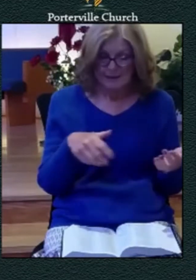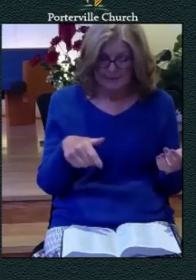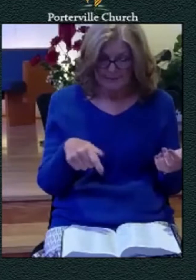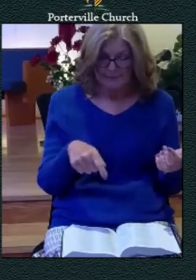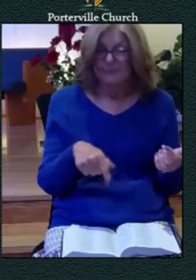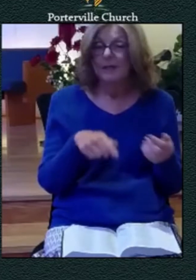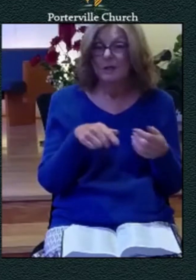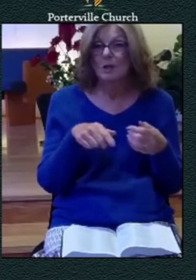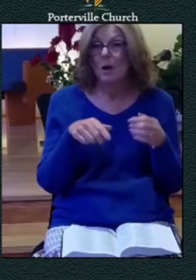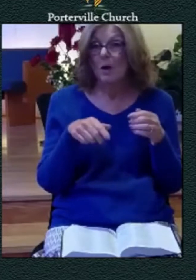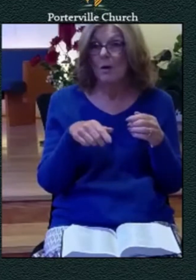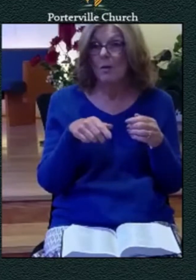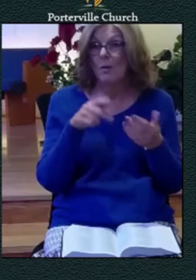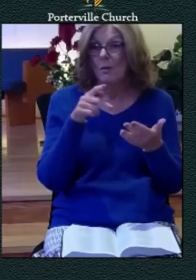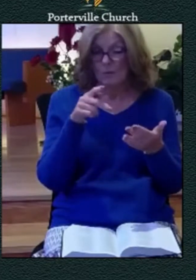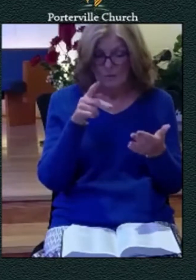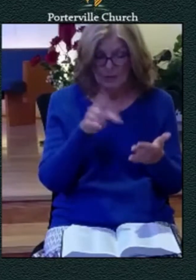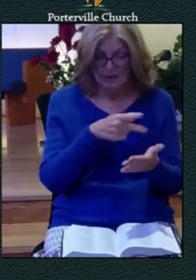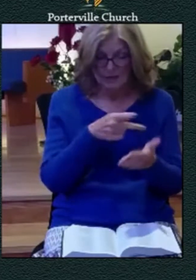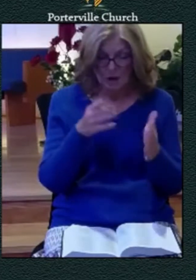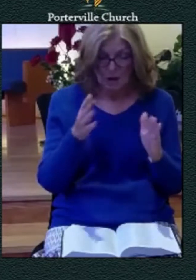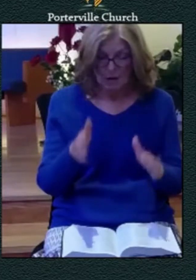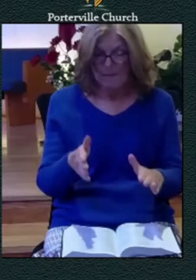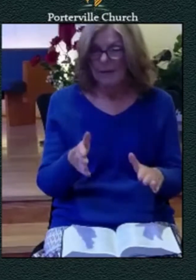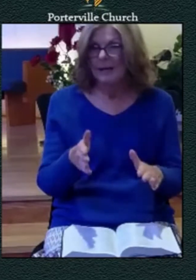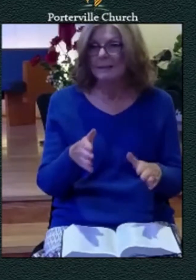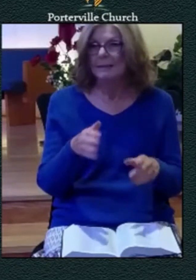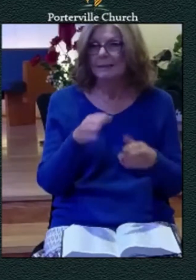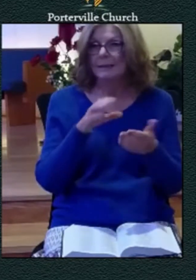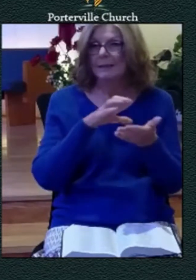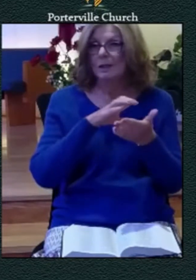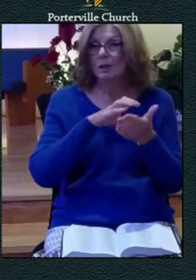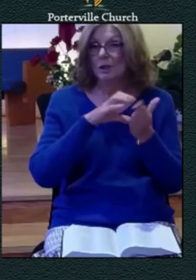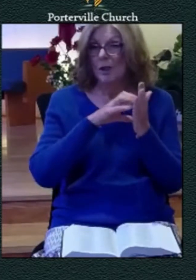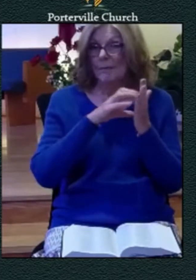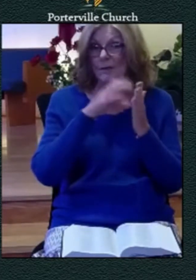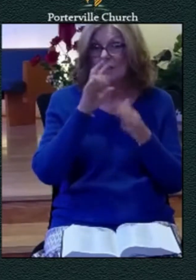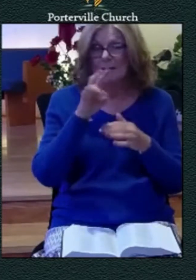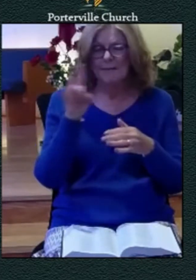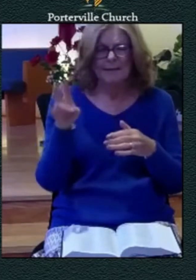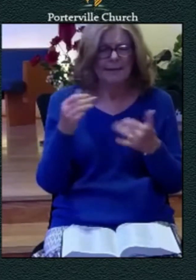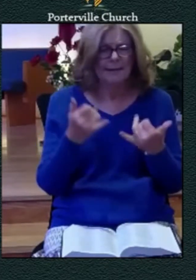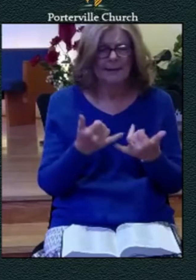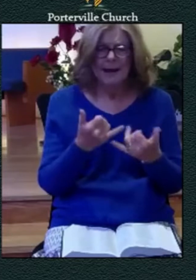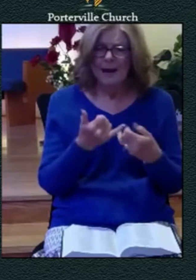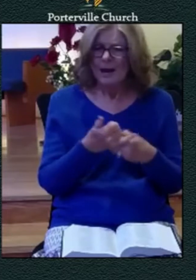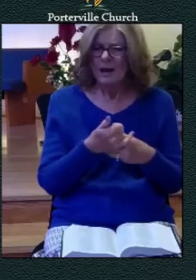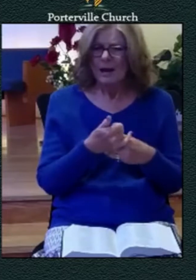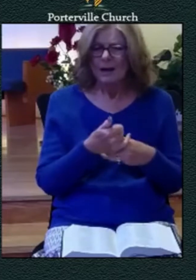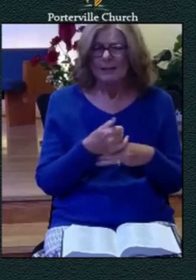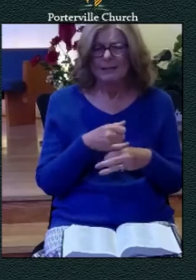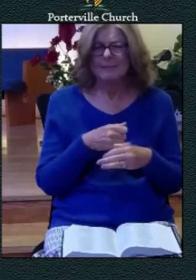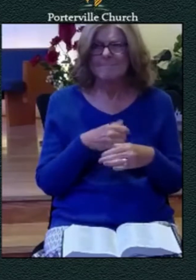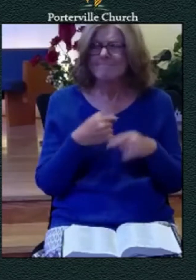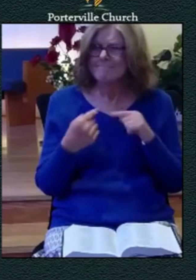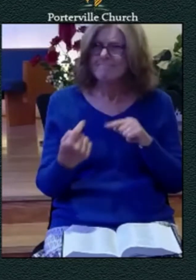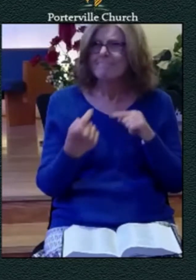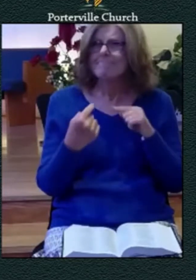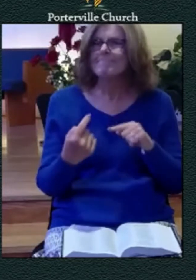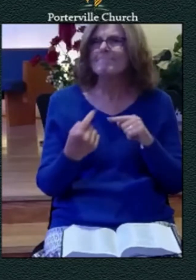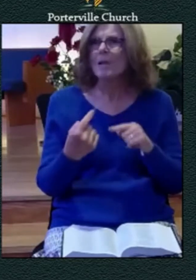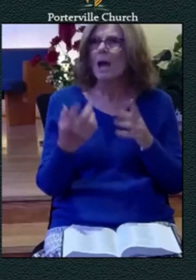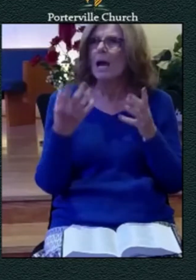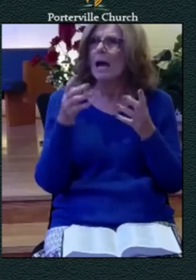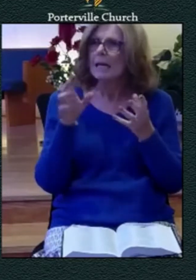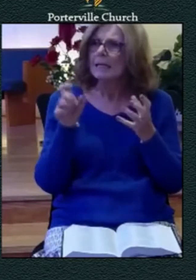here in the middle of his battle with distress and his resolve to seek god he says i have a weakness